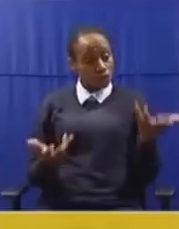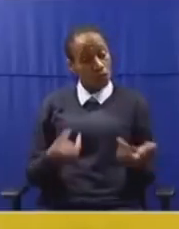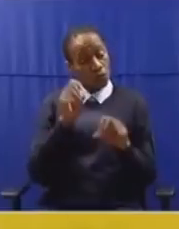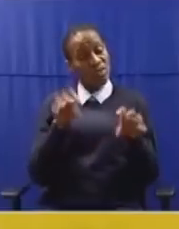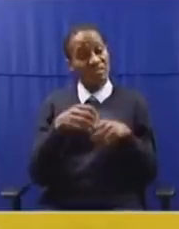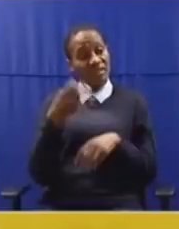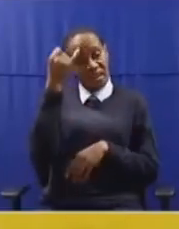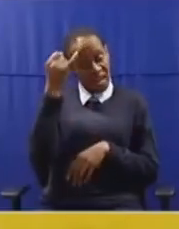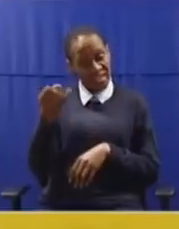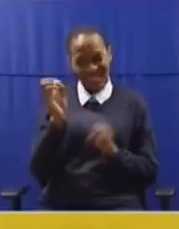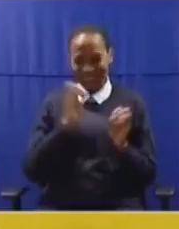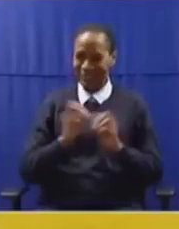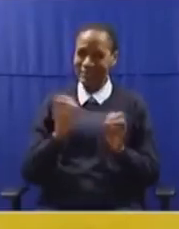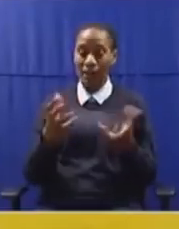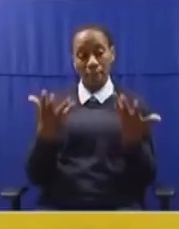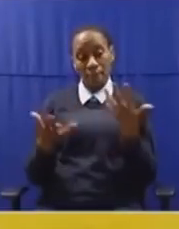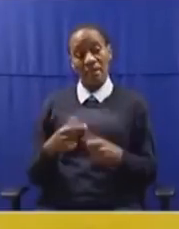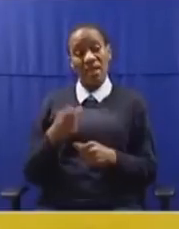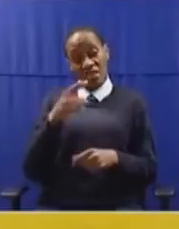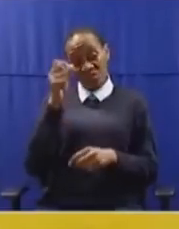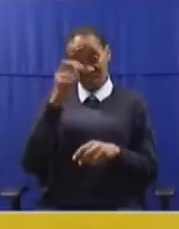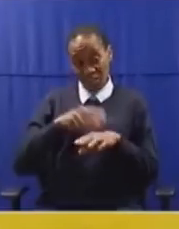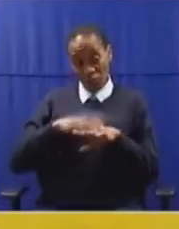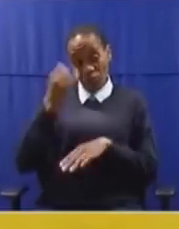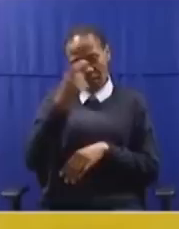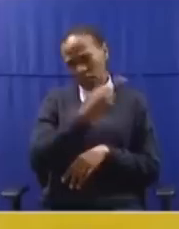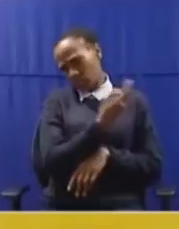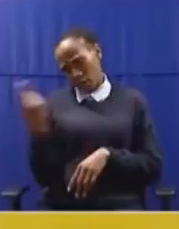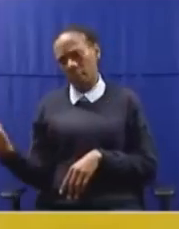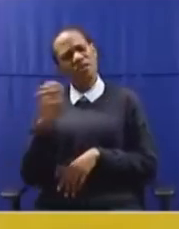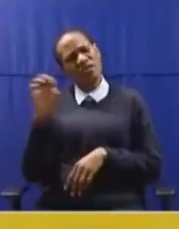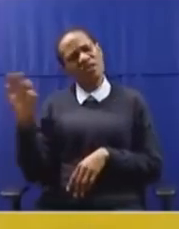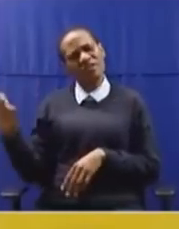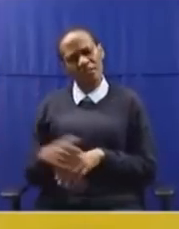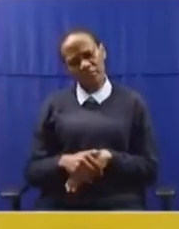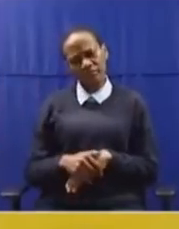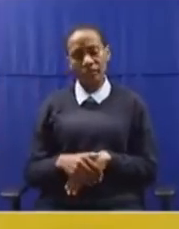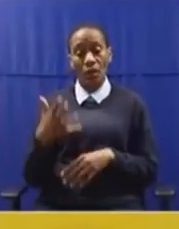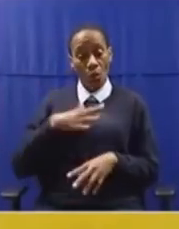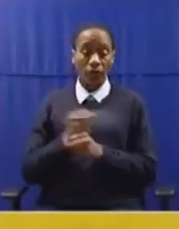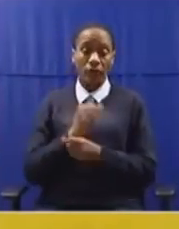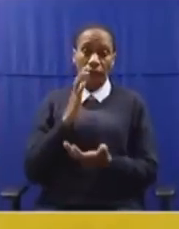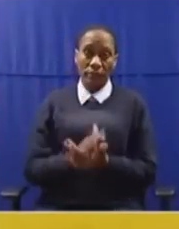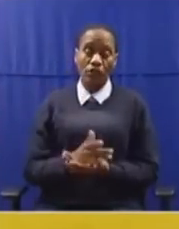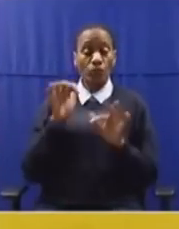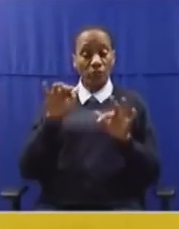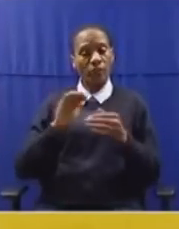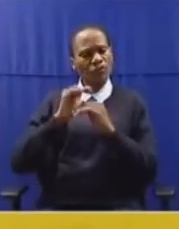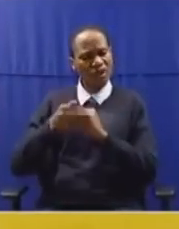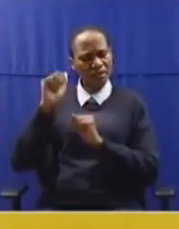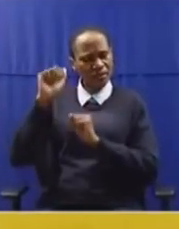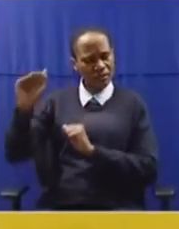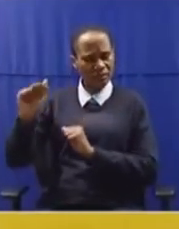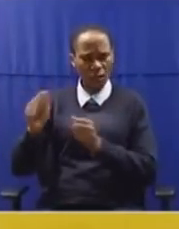should it happen that you run out of that, come to the EFF. We must ensure that people's rights to the land are protected and not